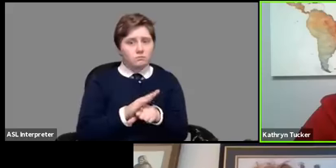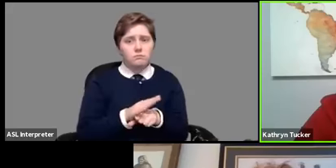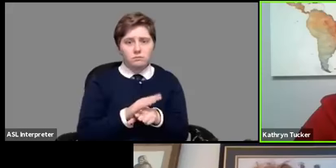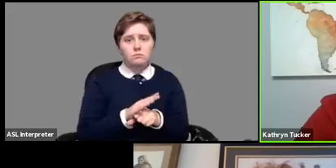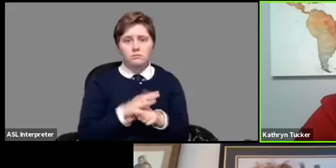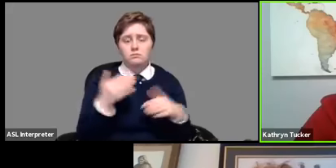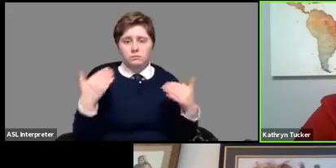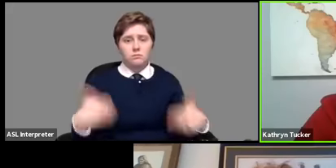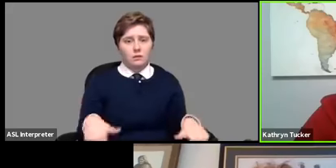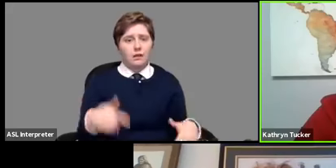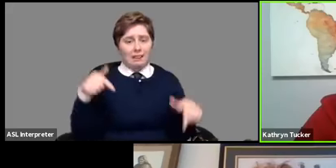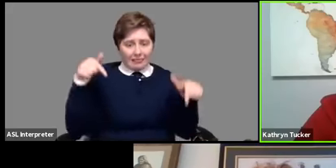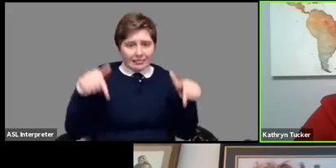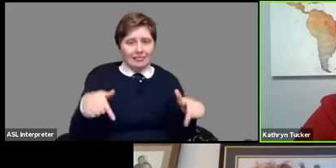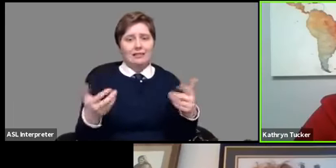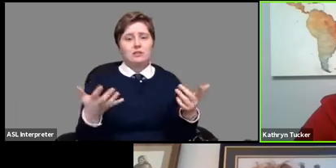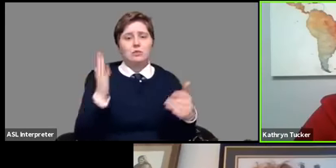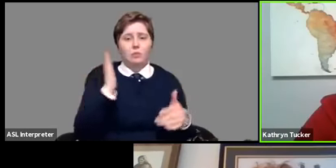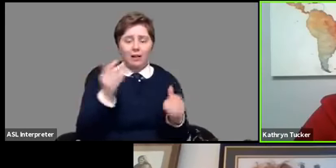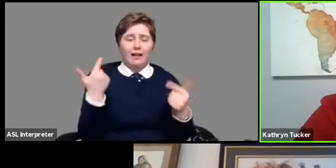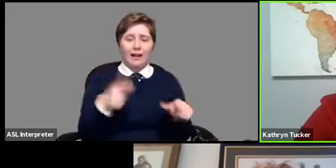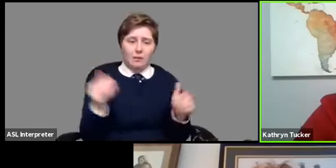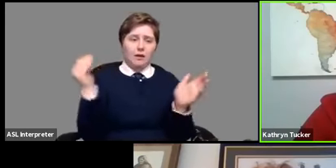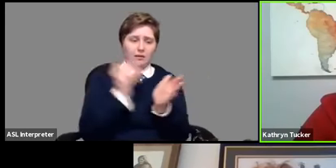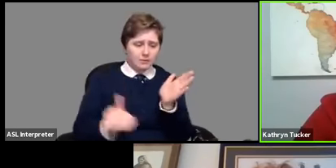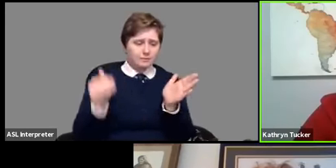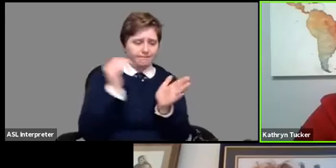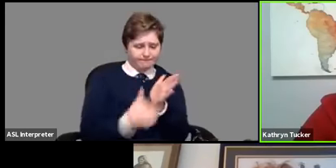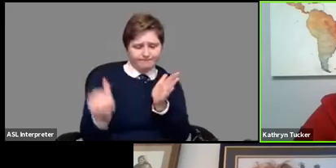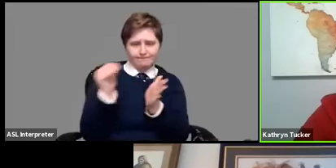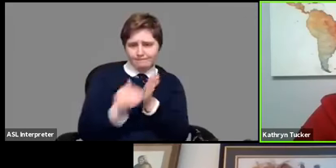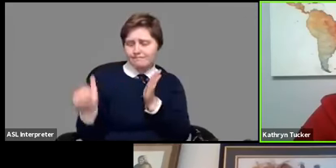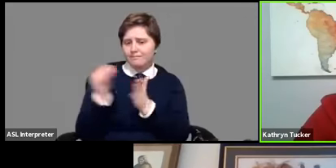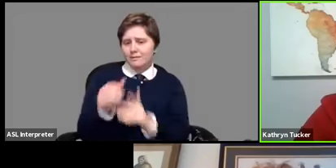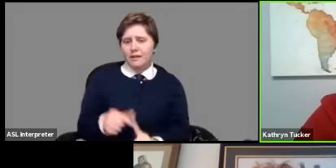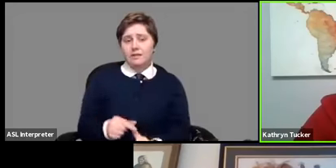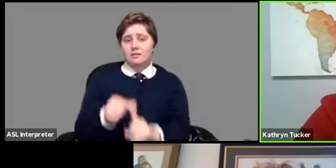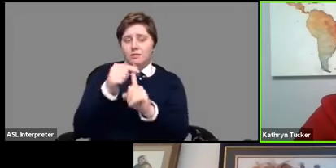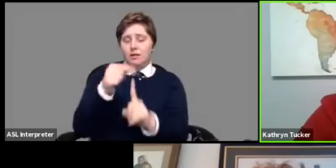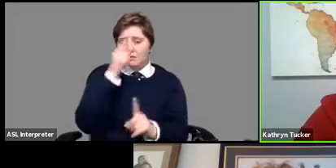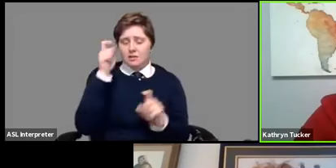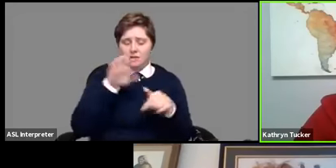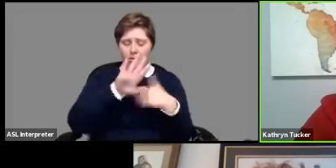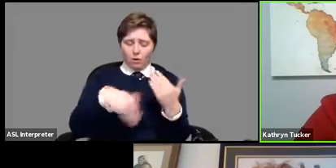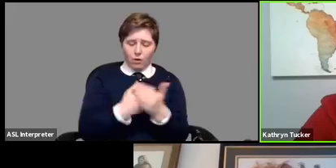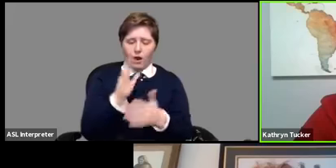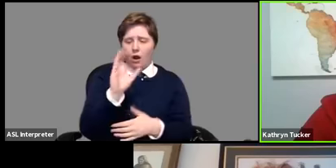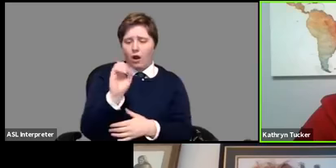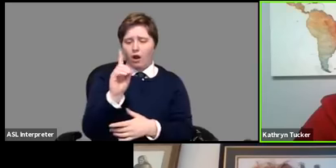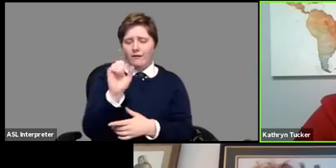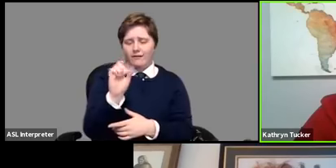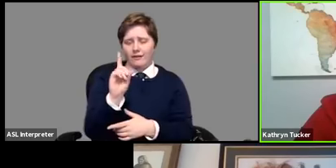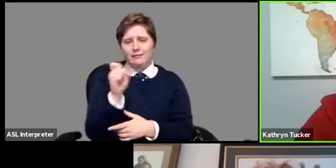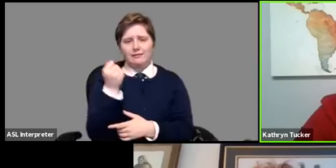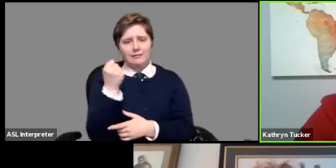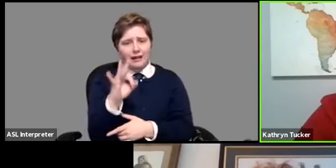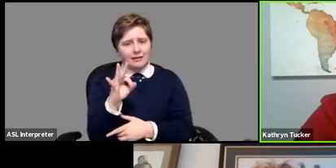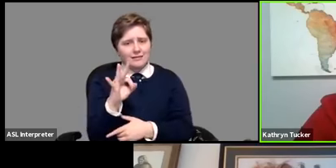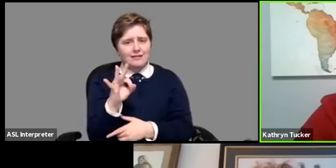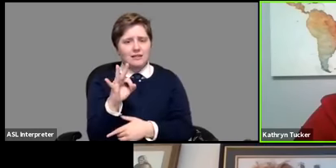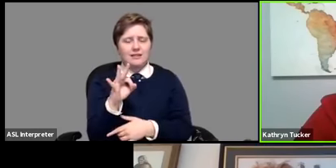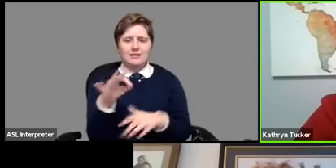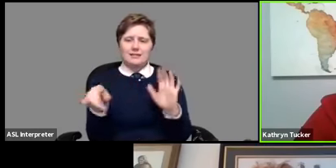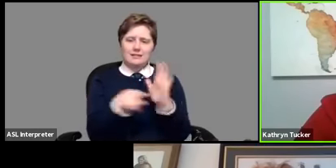these are going to be more and more prevalent especially since this whole covet 19 is adversely affecting